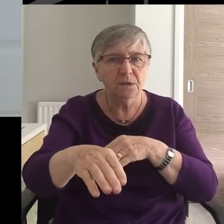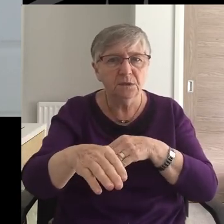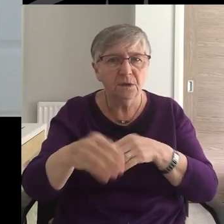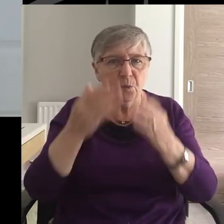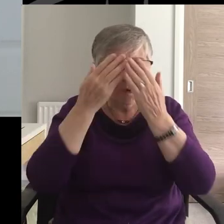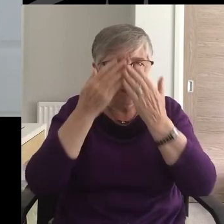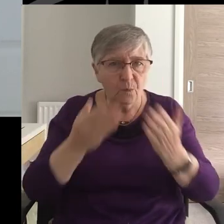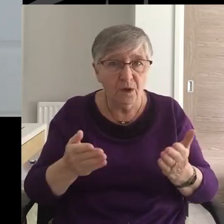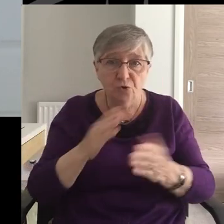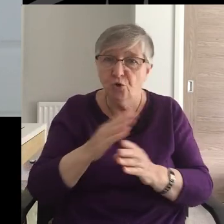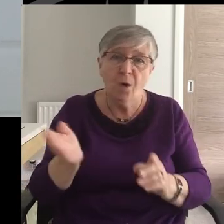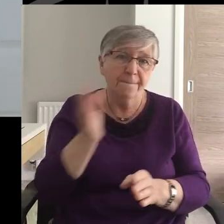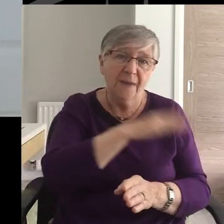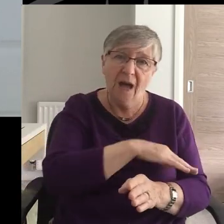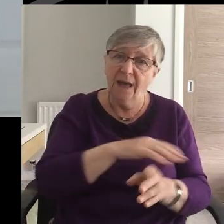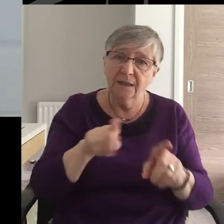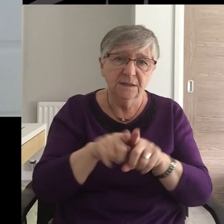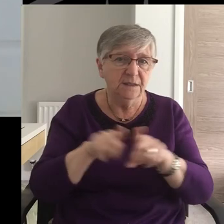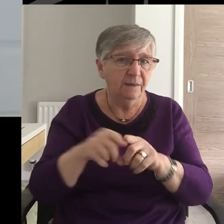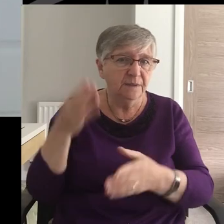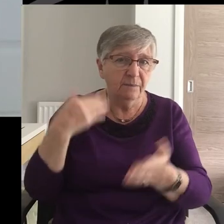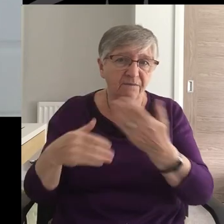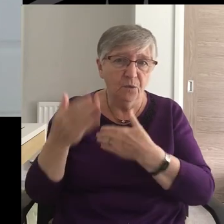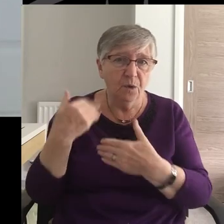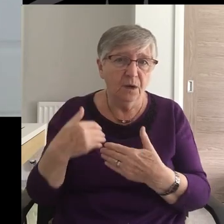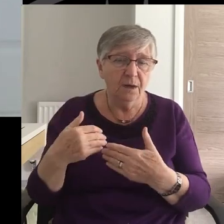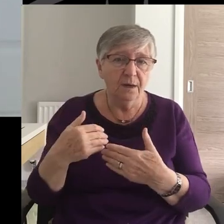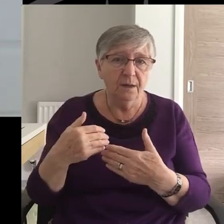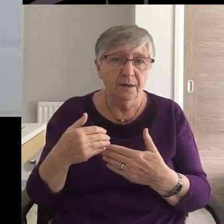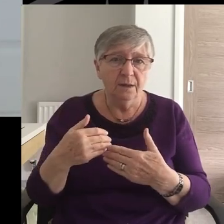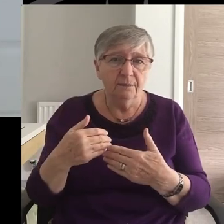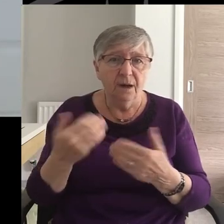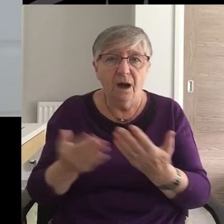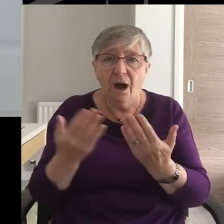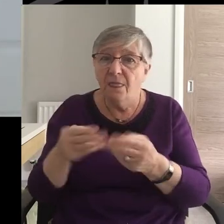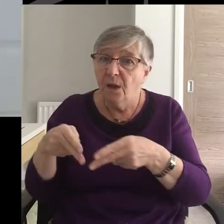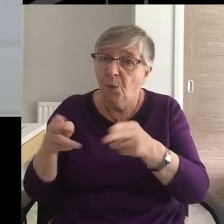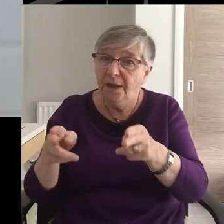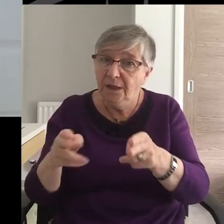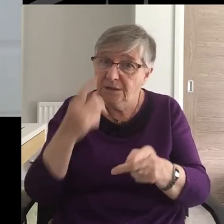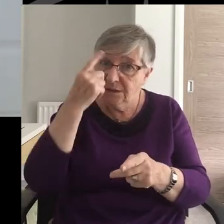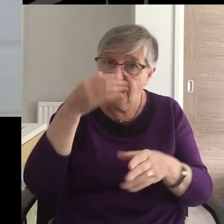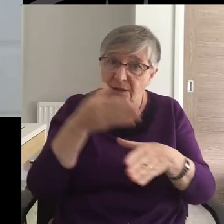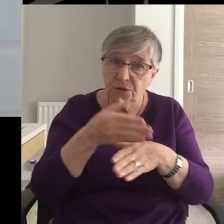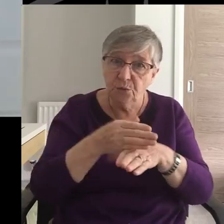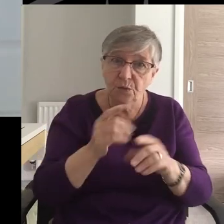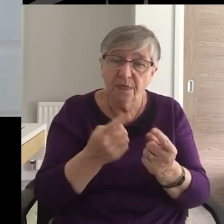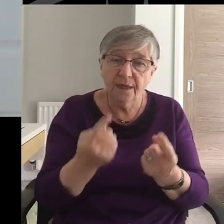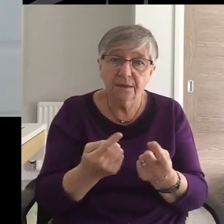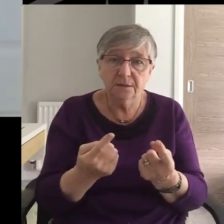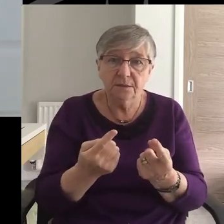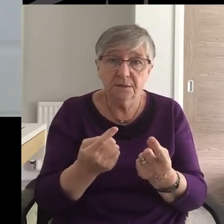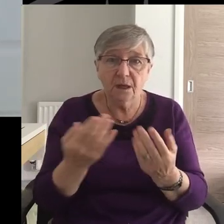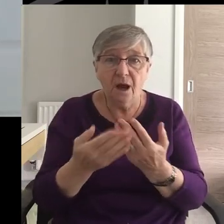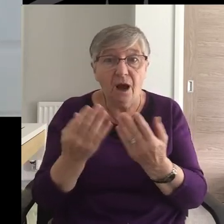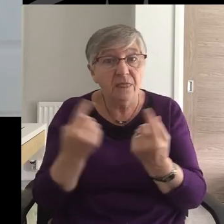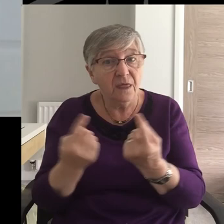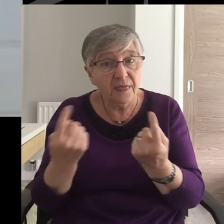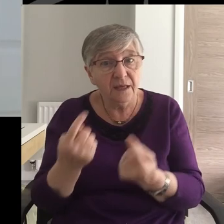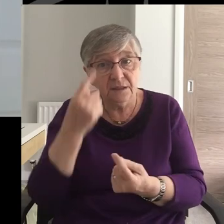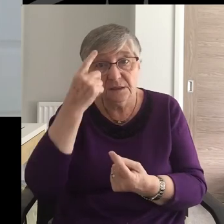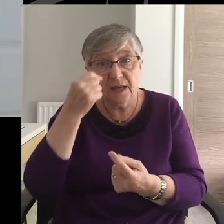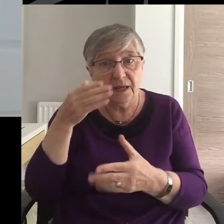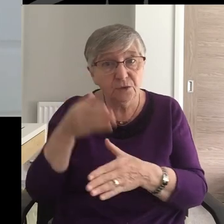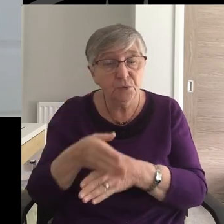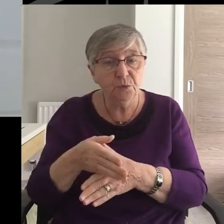Not back to normality But back to Other ways that we could do things Other things that we could do